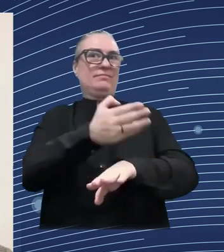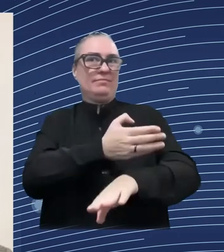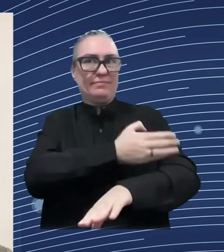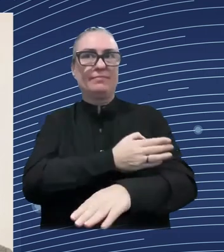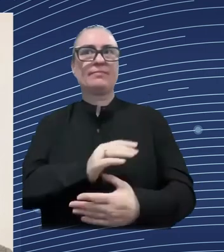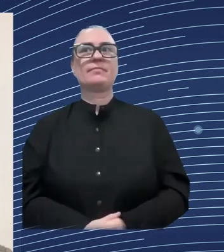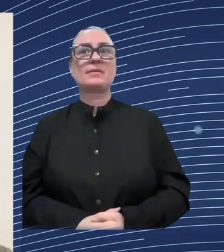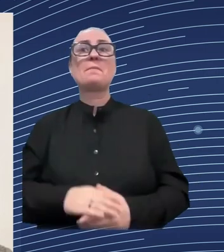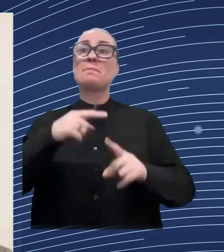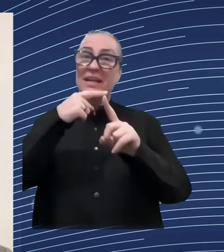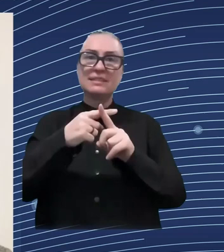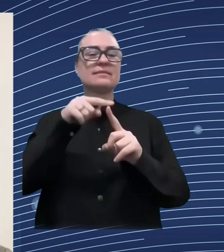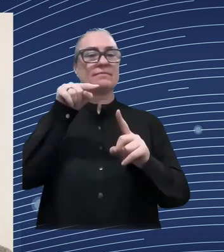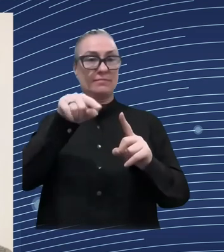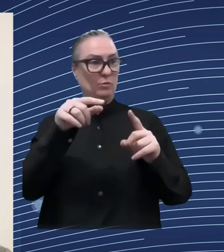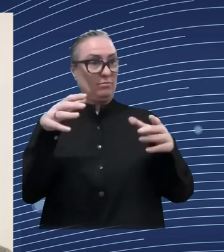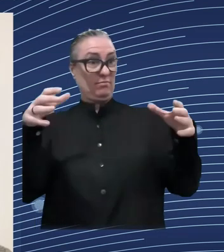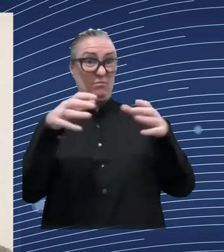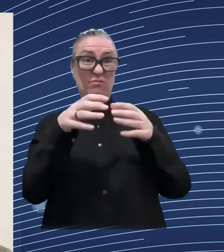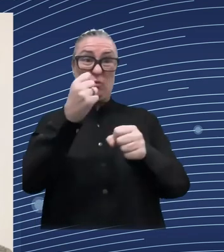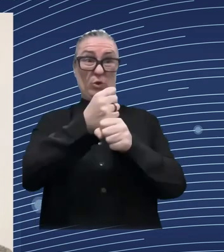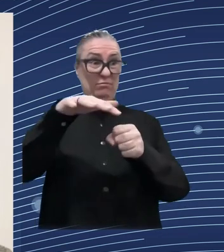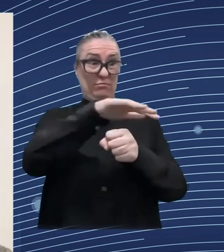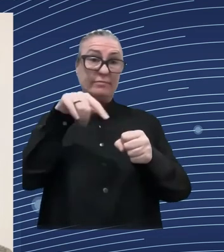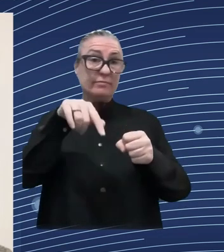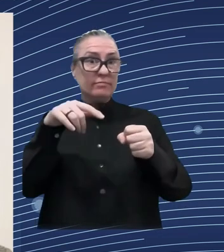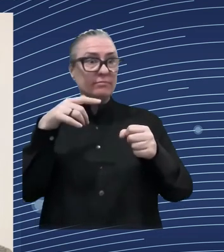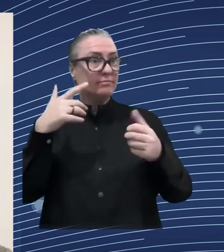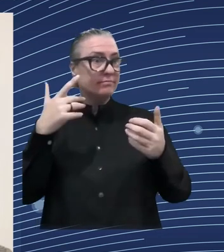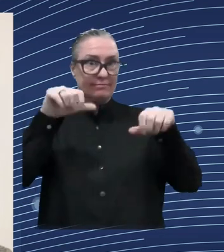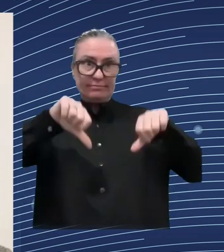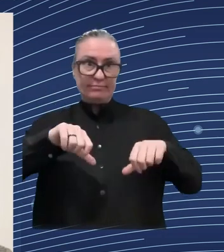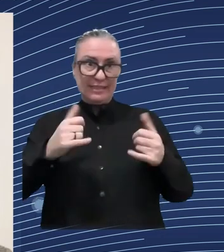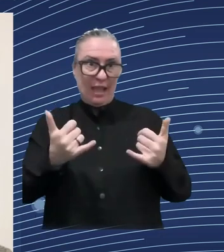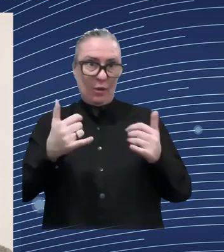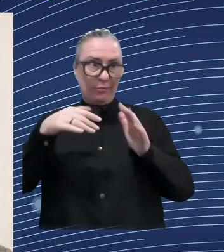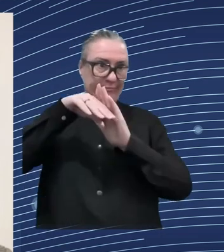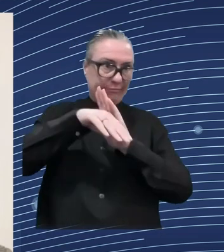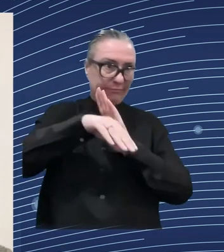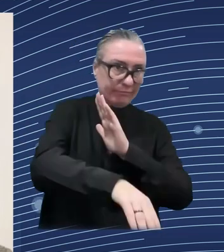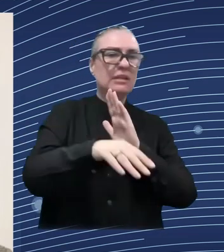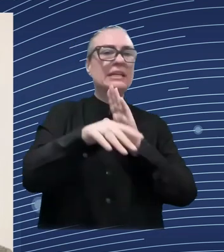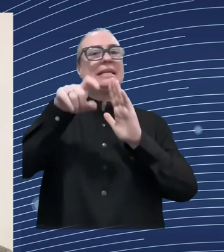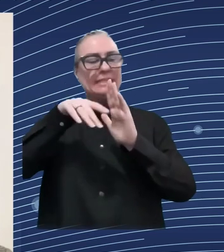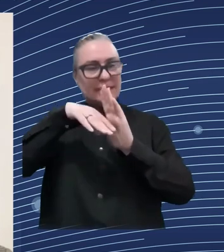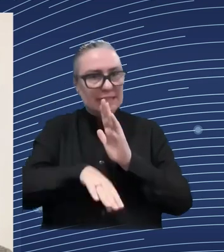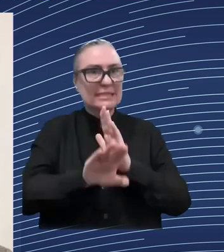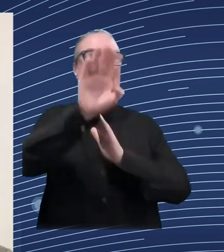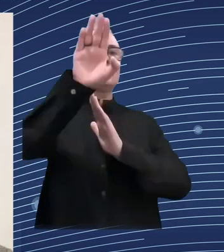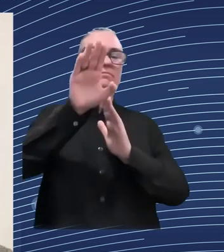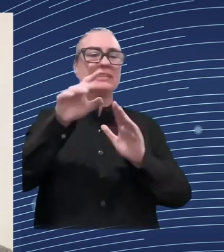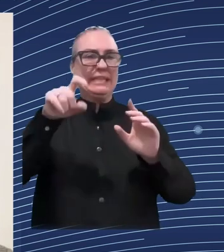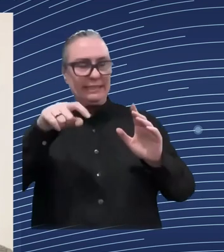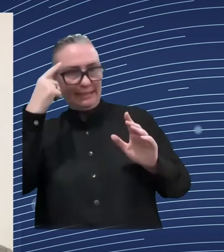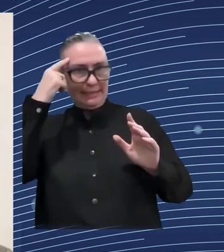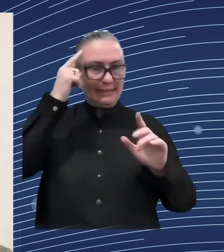developing uh the the correct skills the competencies and skills that that are necessary in today's um labor